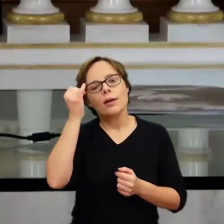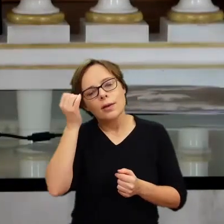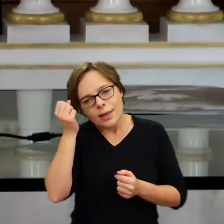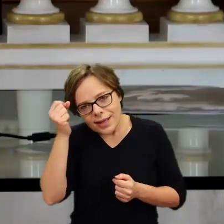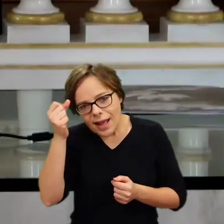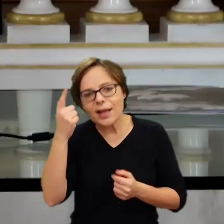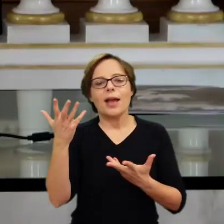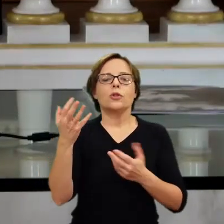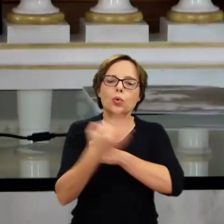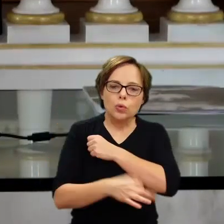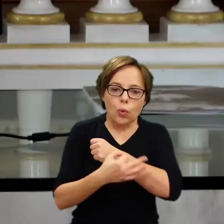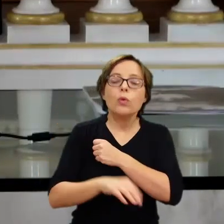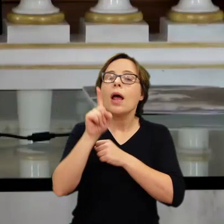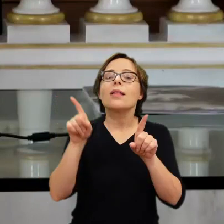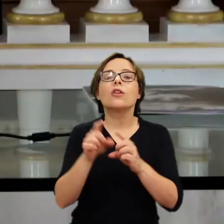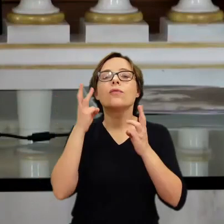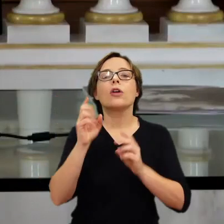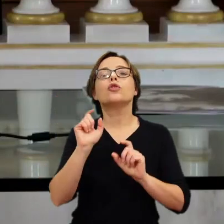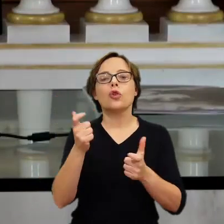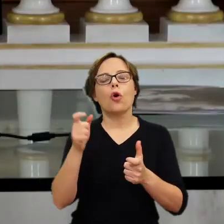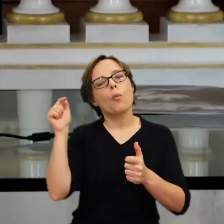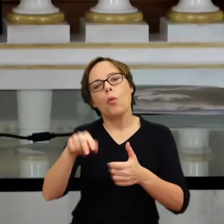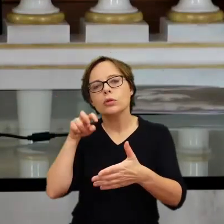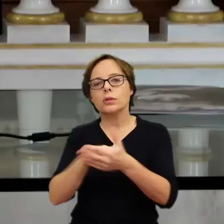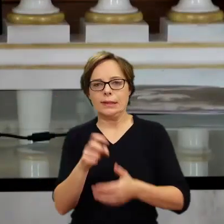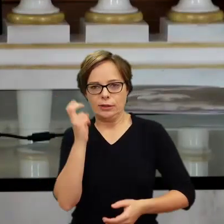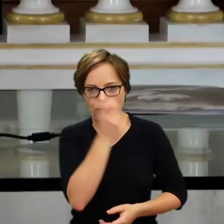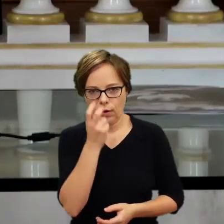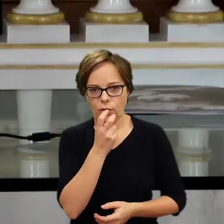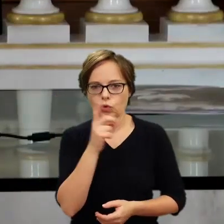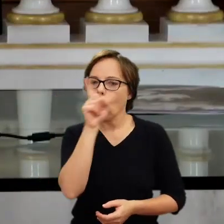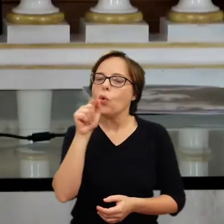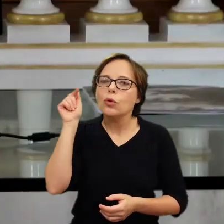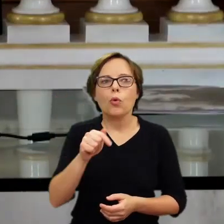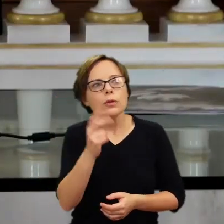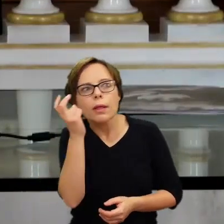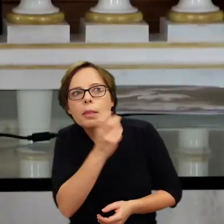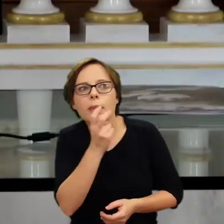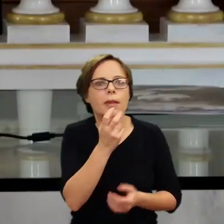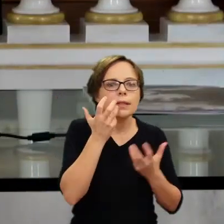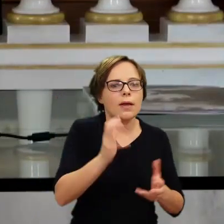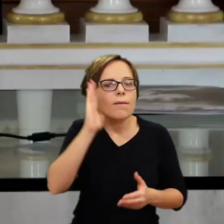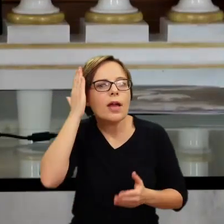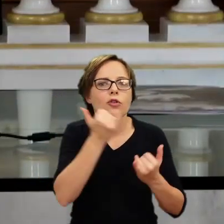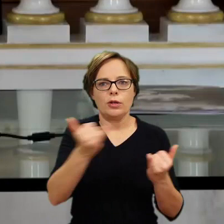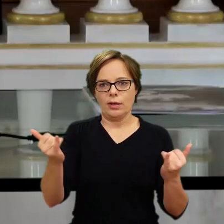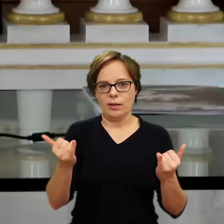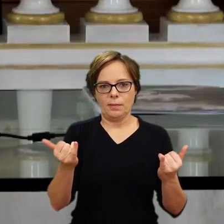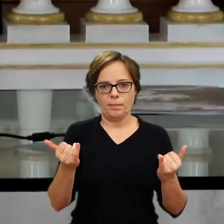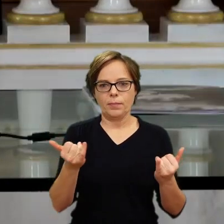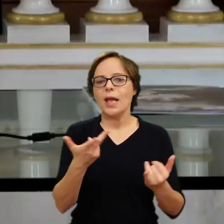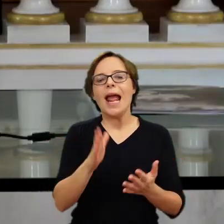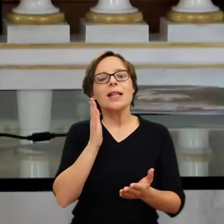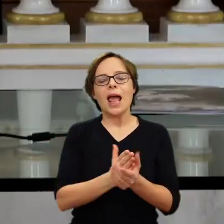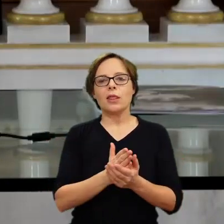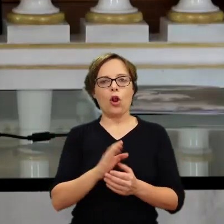studies and all those things, is curiosity. People have to be curious and people have to be curious about the other. You know, it's not just